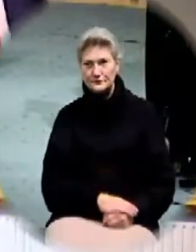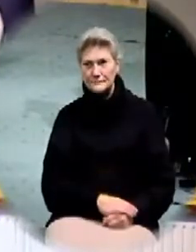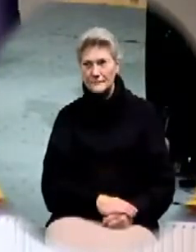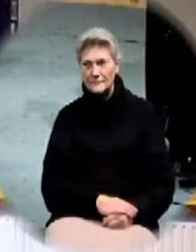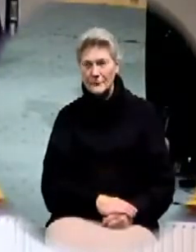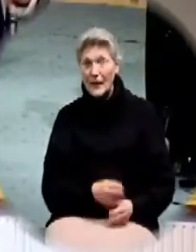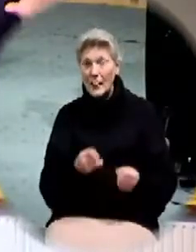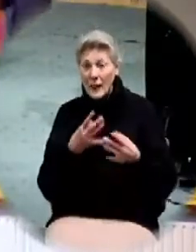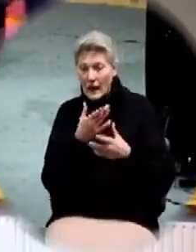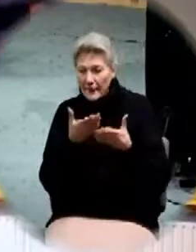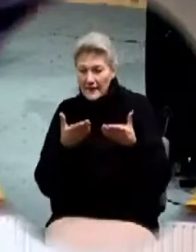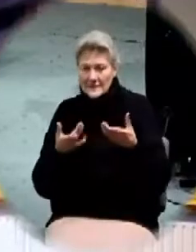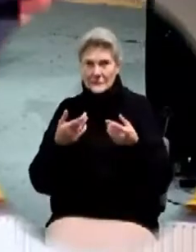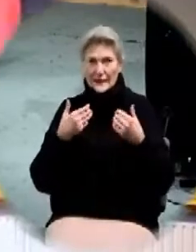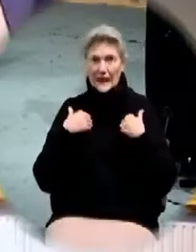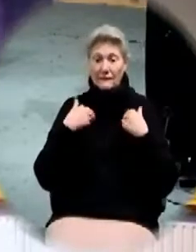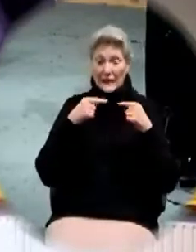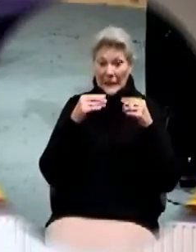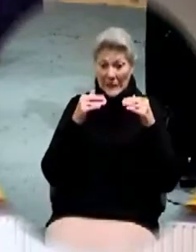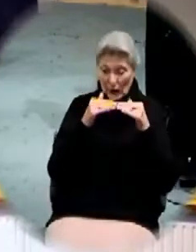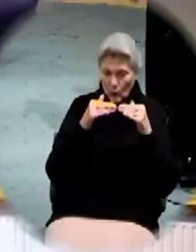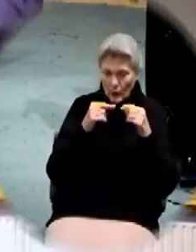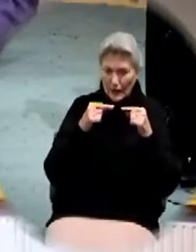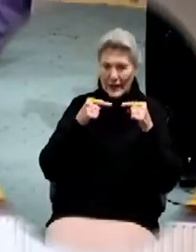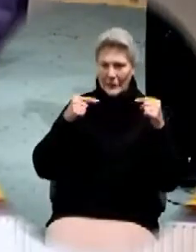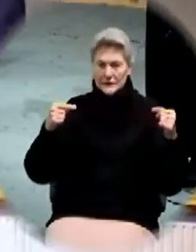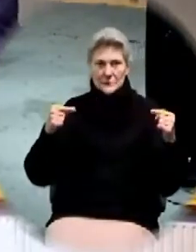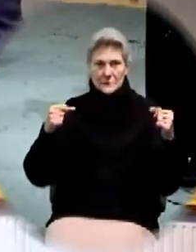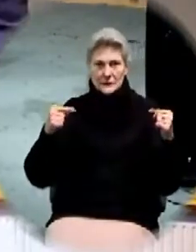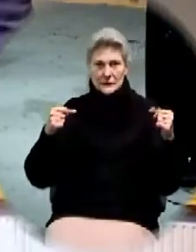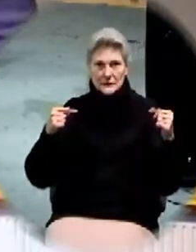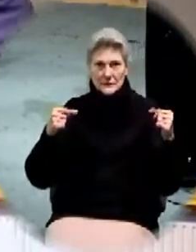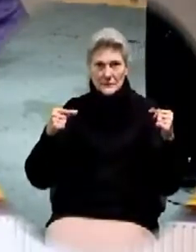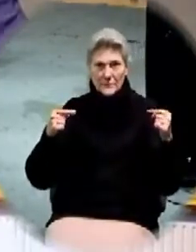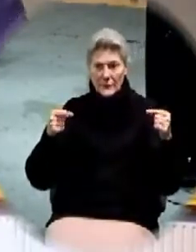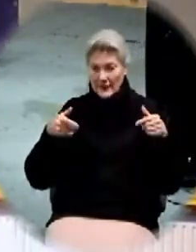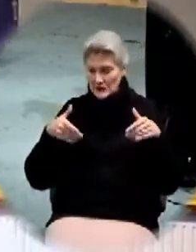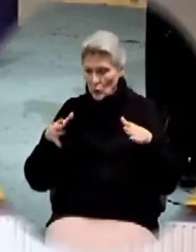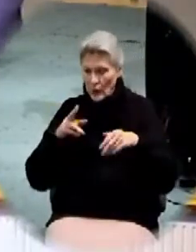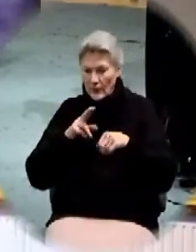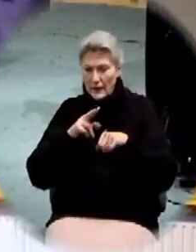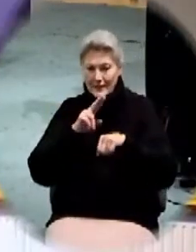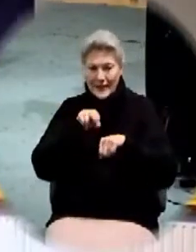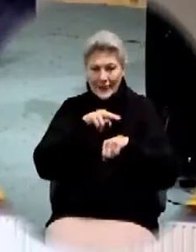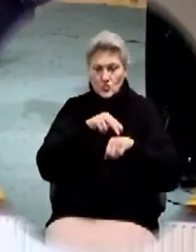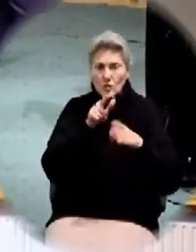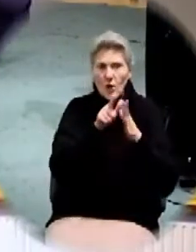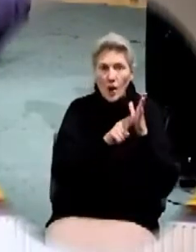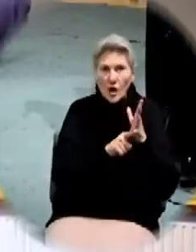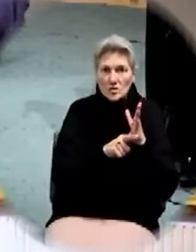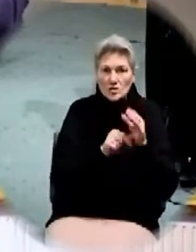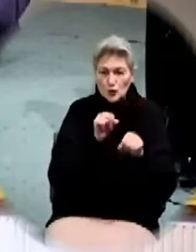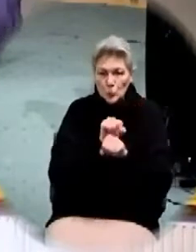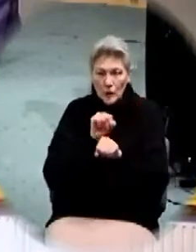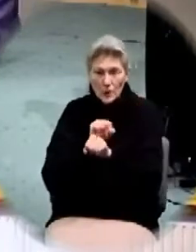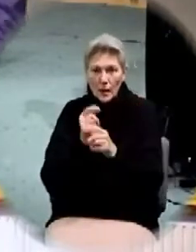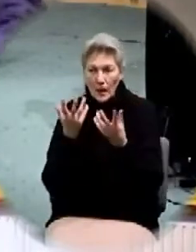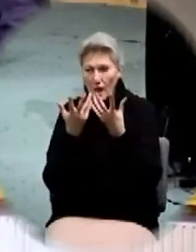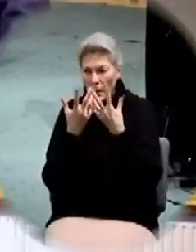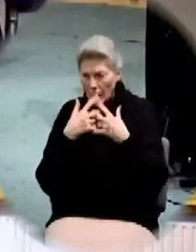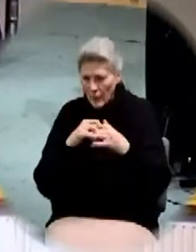there's a lot of things that have equal and opposite that's the way the laws of nature work but when I look at